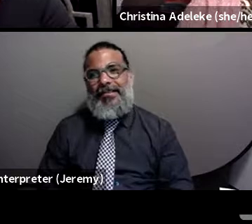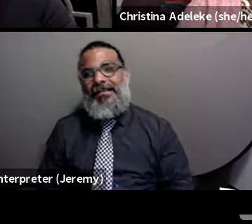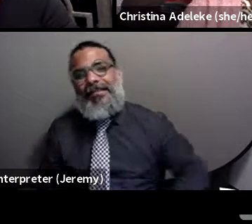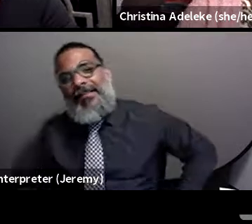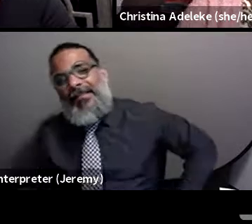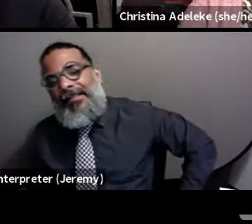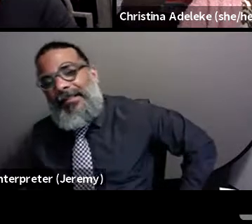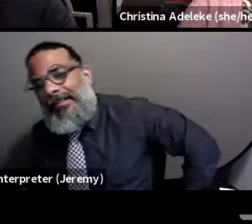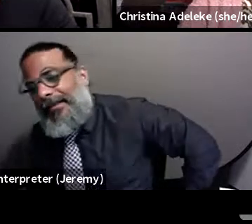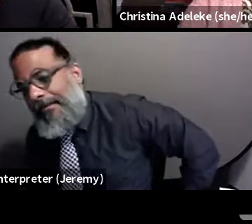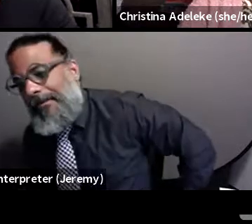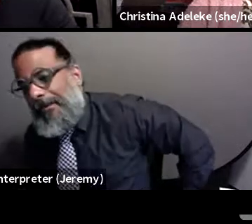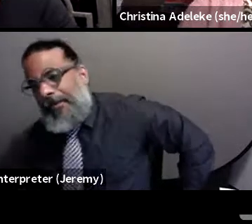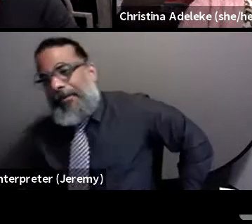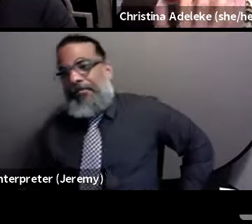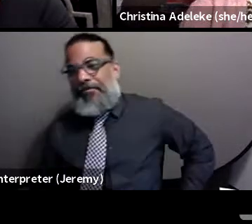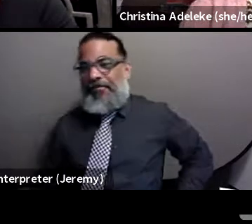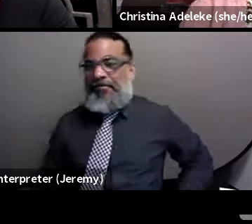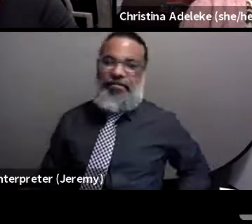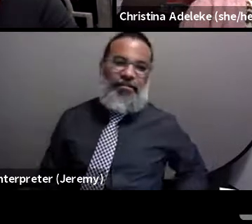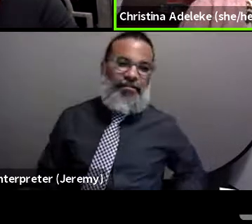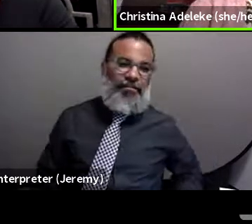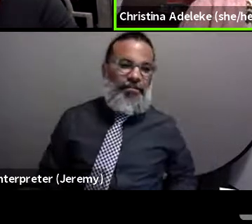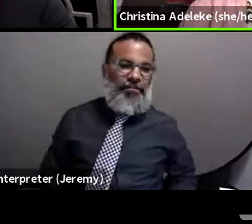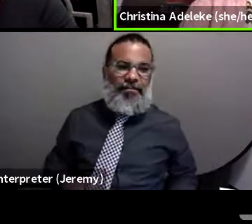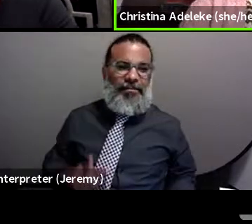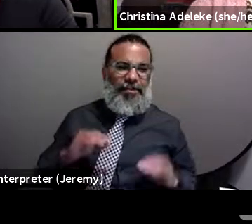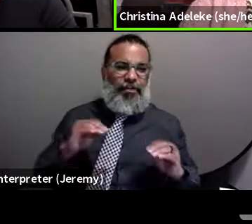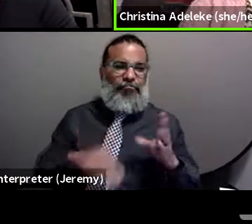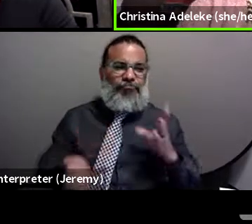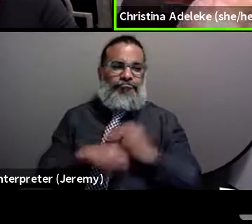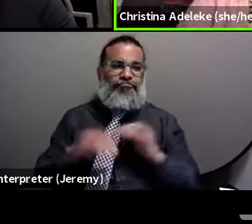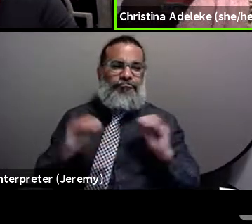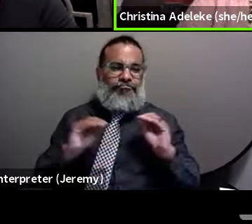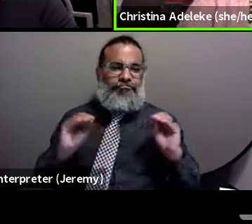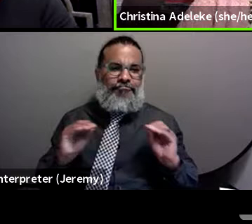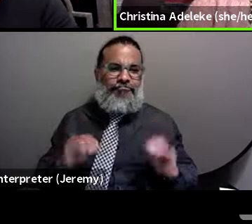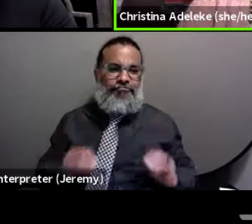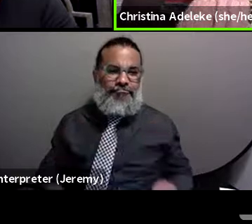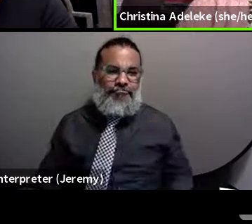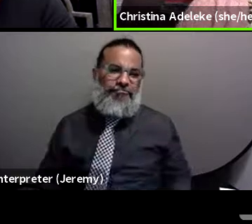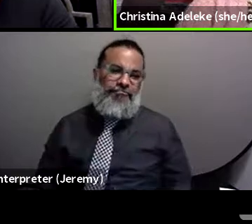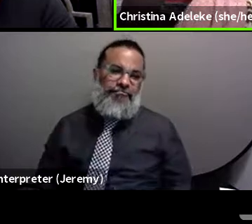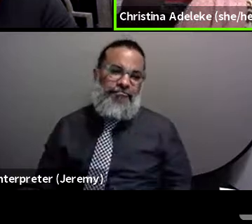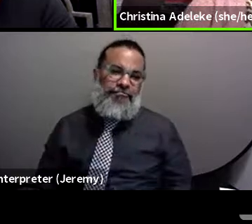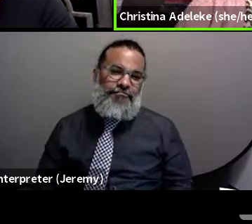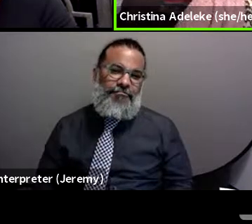But you're back. But I don't have anything else to add. Okay.